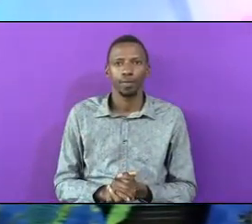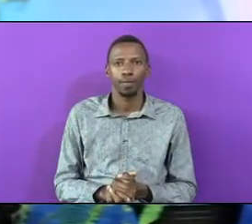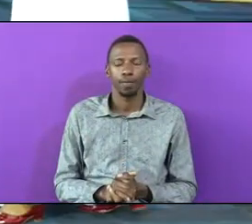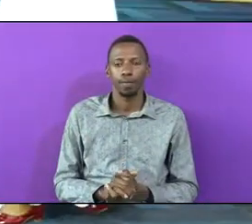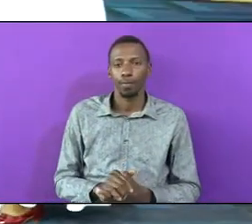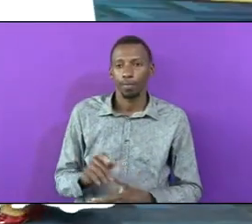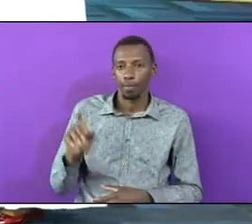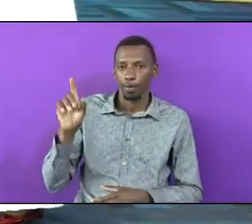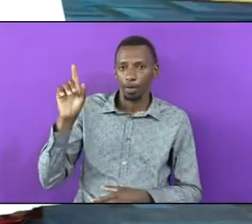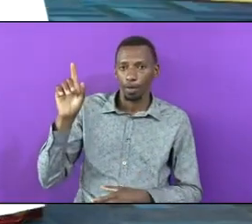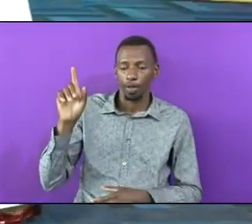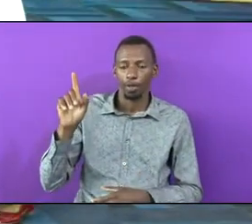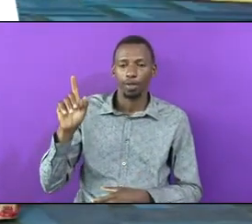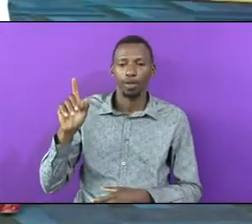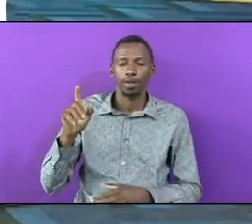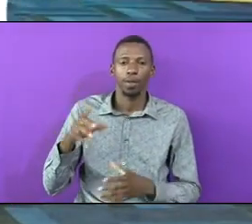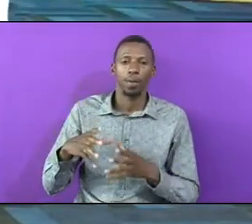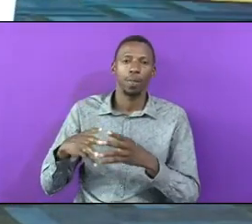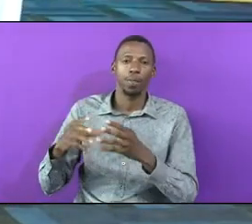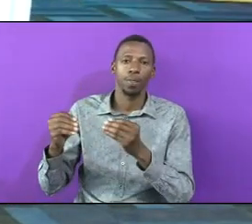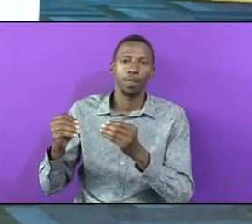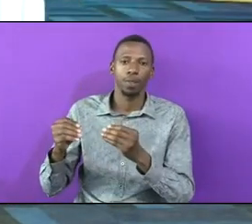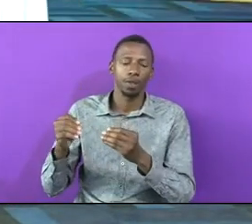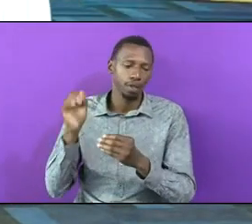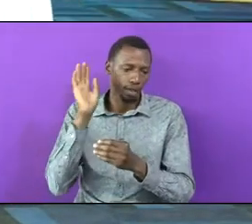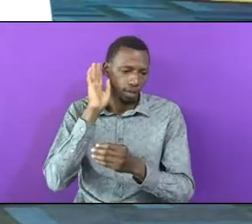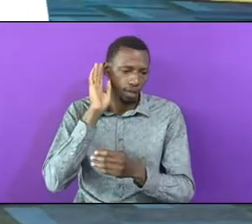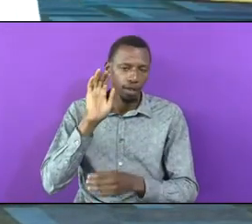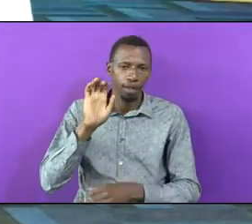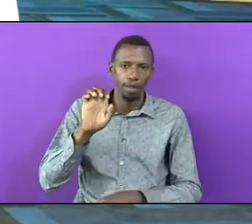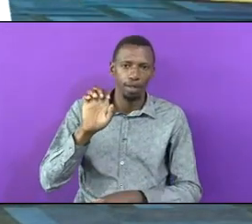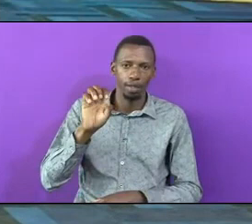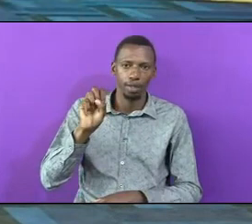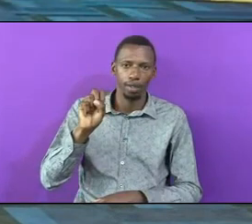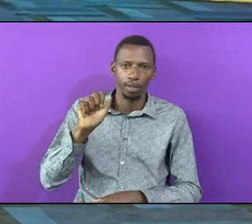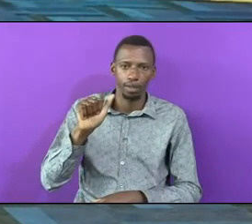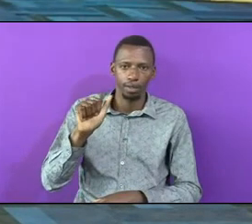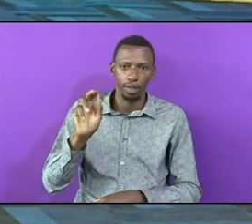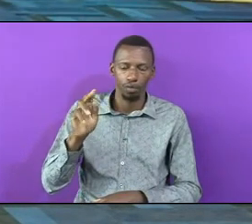He Lives And Is Told That Is Coming And He Means Hard